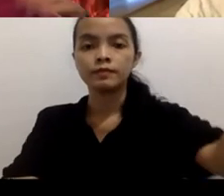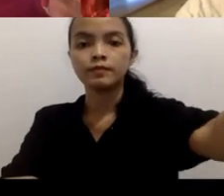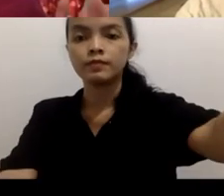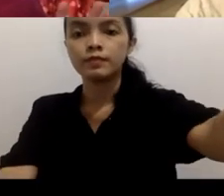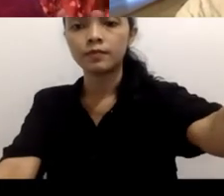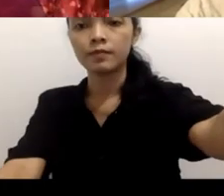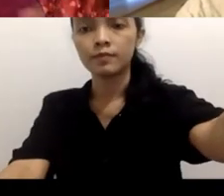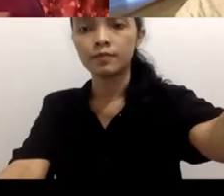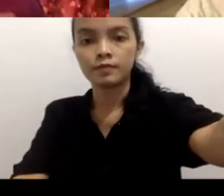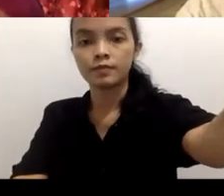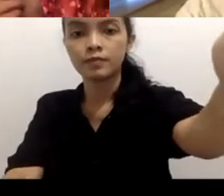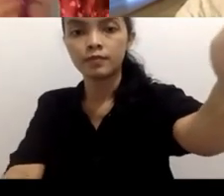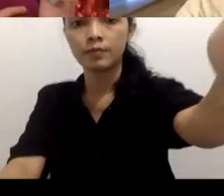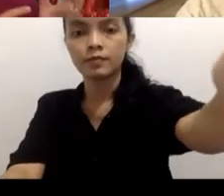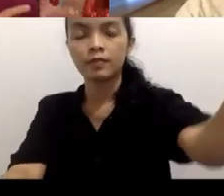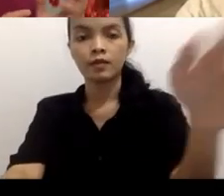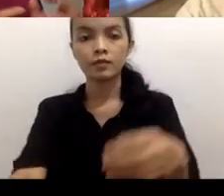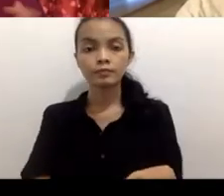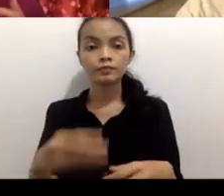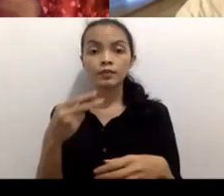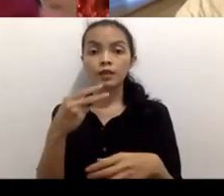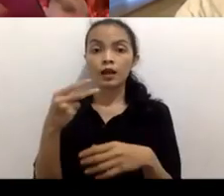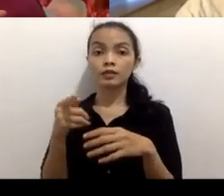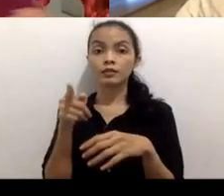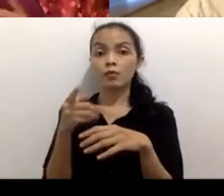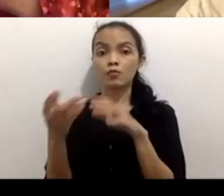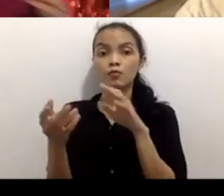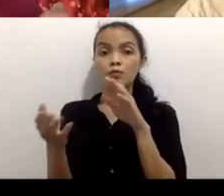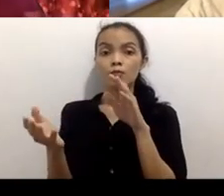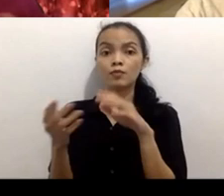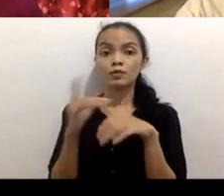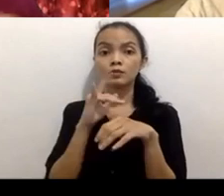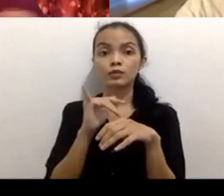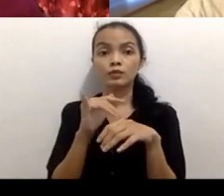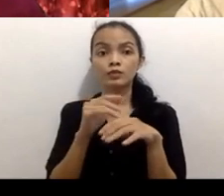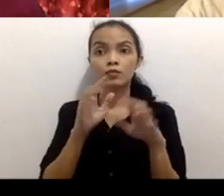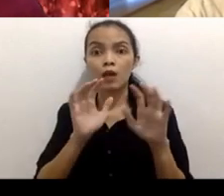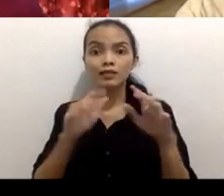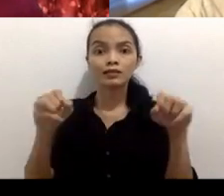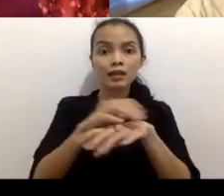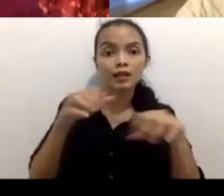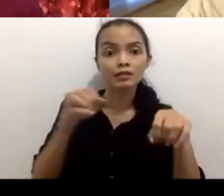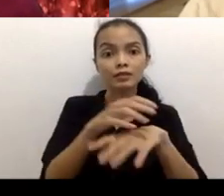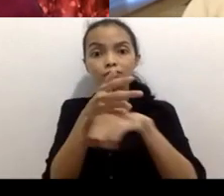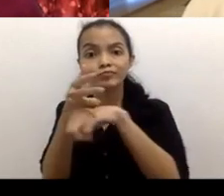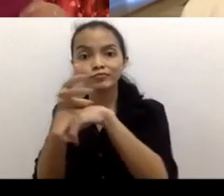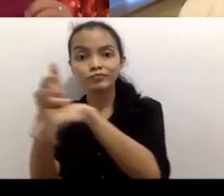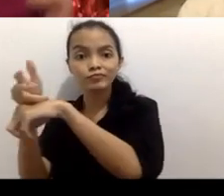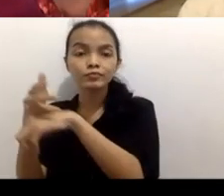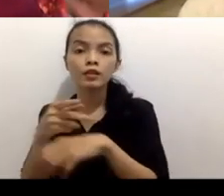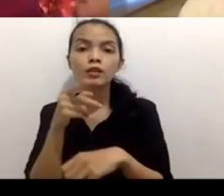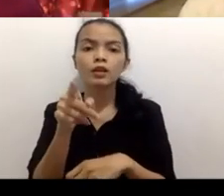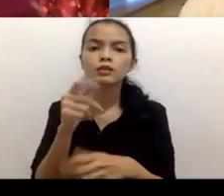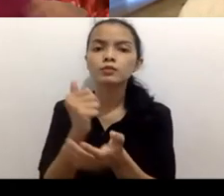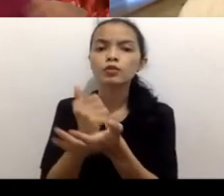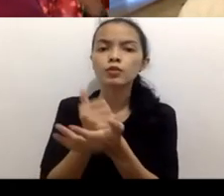So you came back or they they uploaded a lot of different rushes right? What is your what is